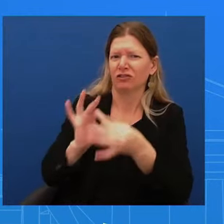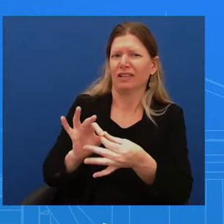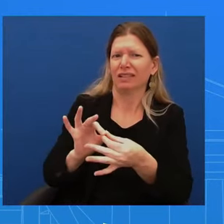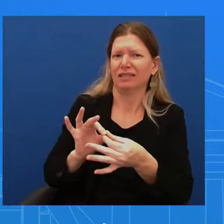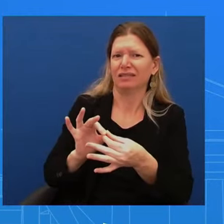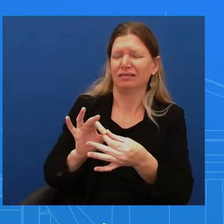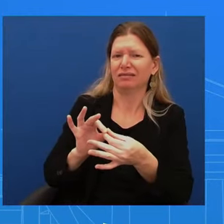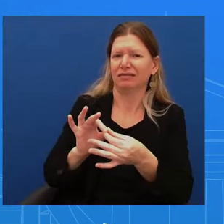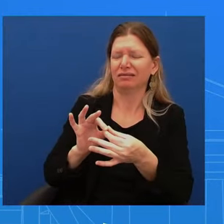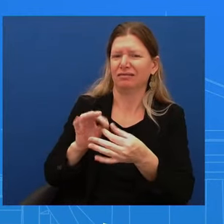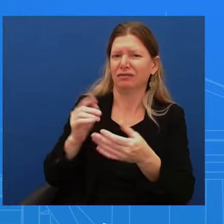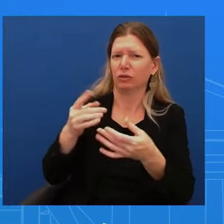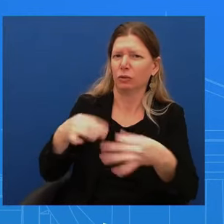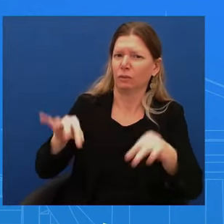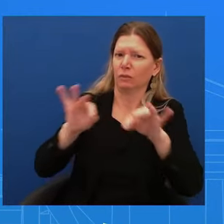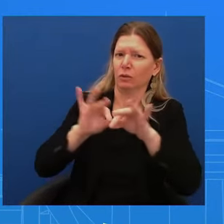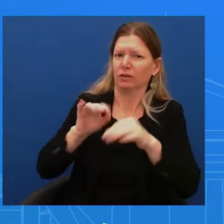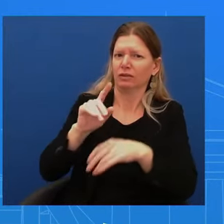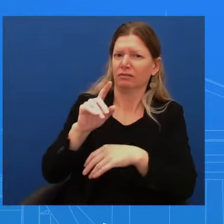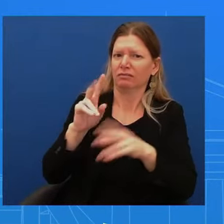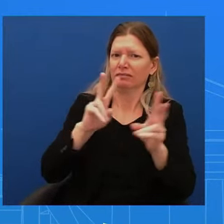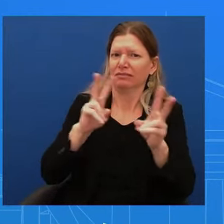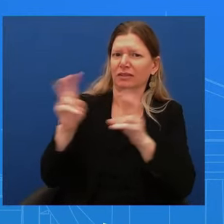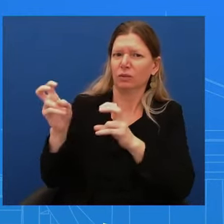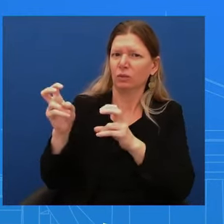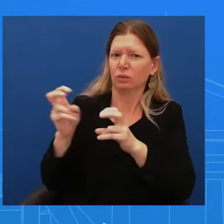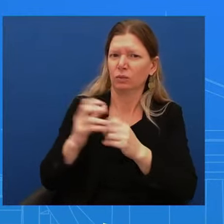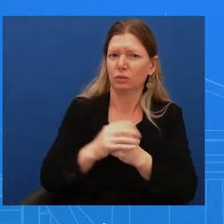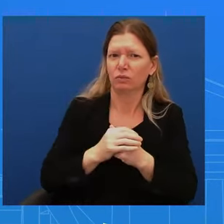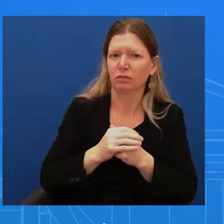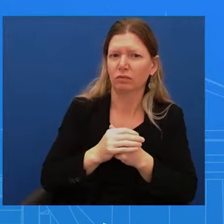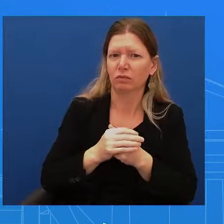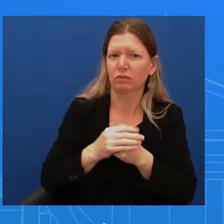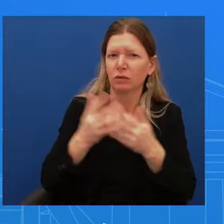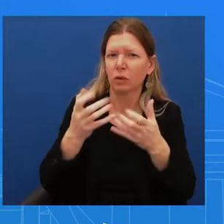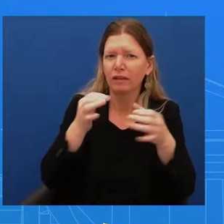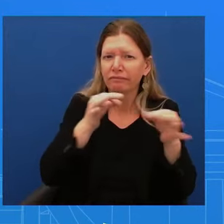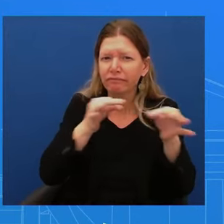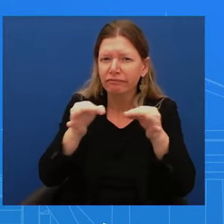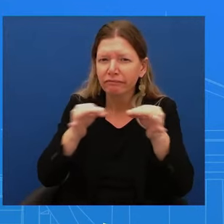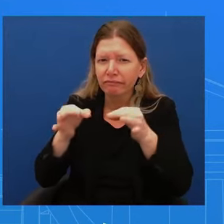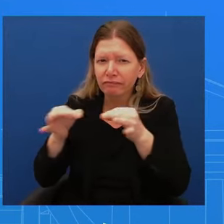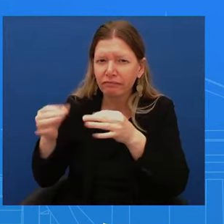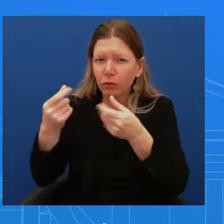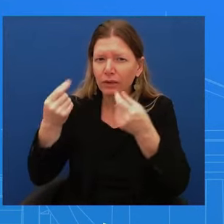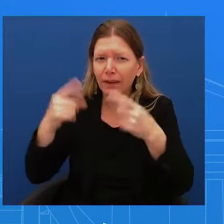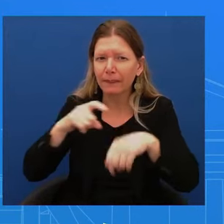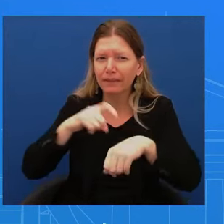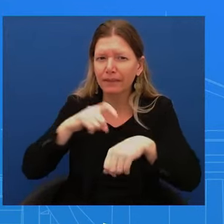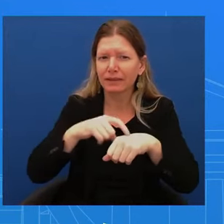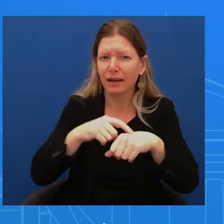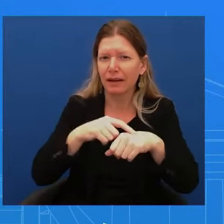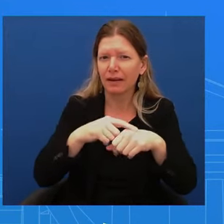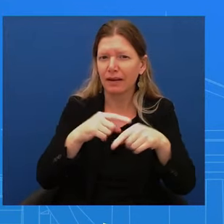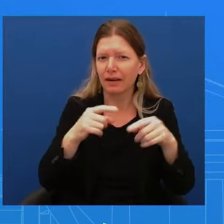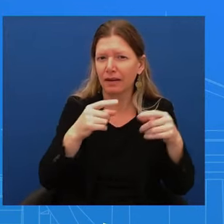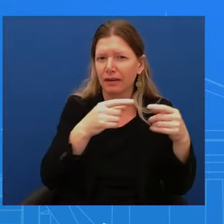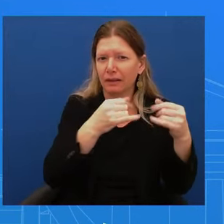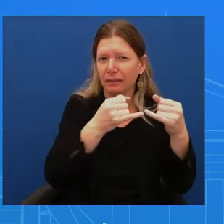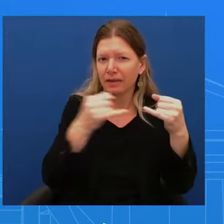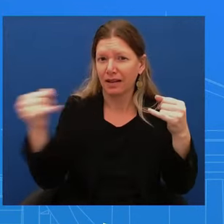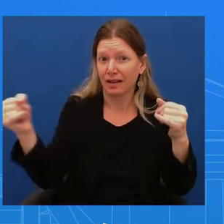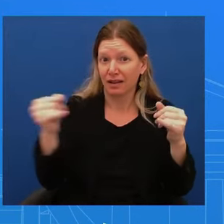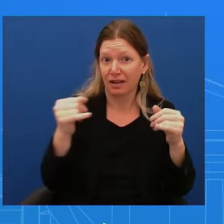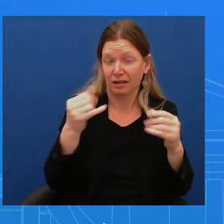walk you through a little bit of timeline here, because I think it's important context. So on the 31st of December, that was a Sunday,